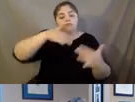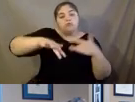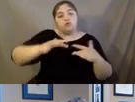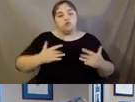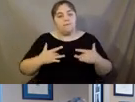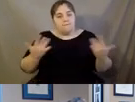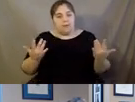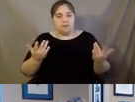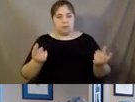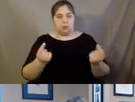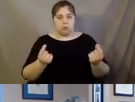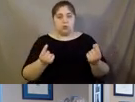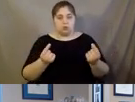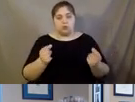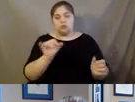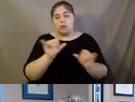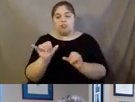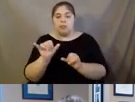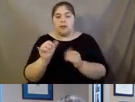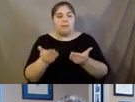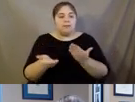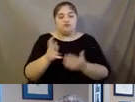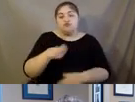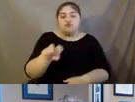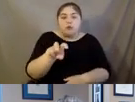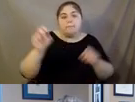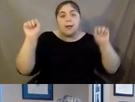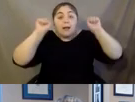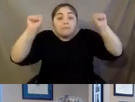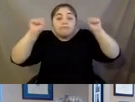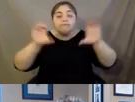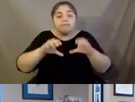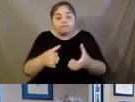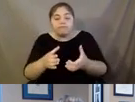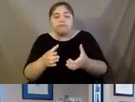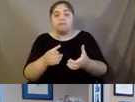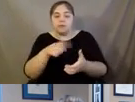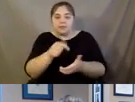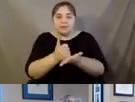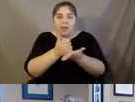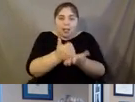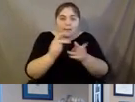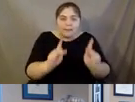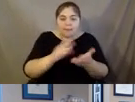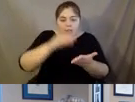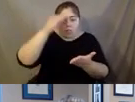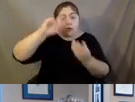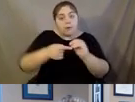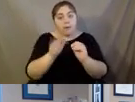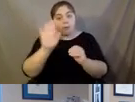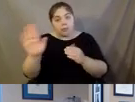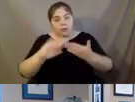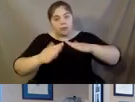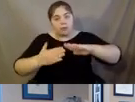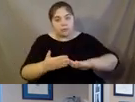that we do, um, might be a field trip, an exercise class, um, to help them learn about their community, help them learn